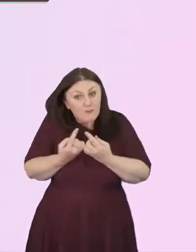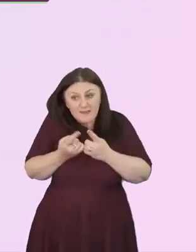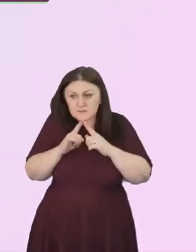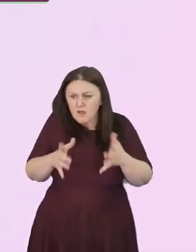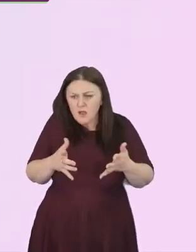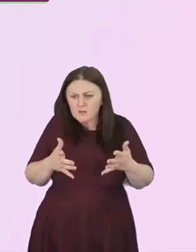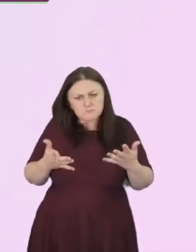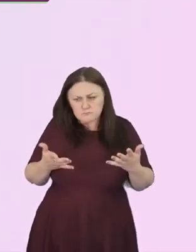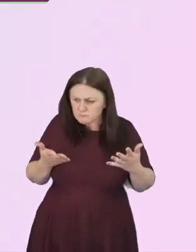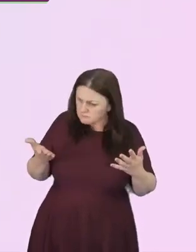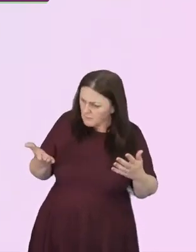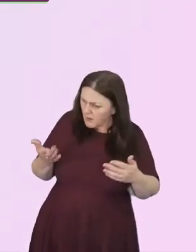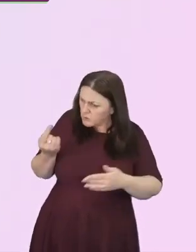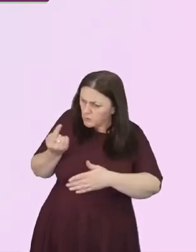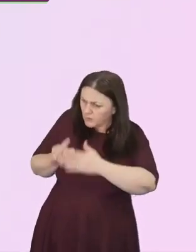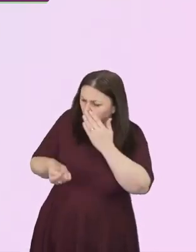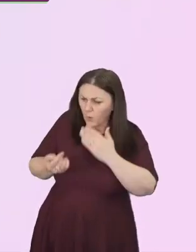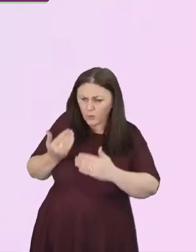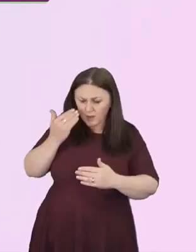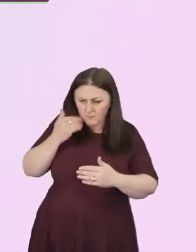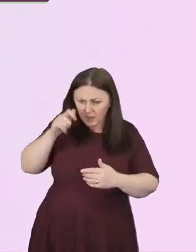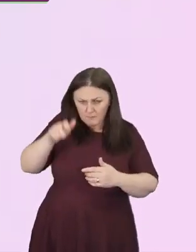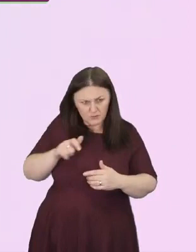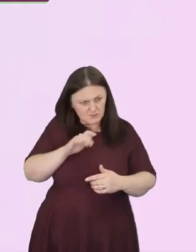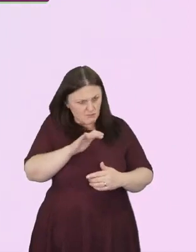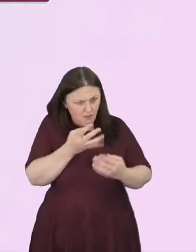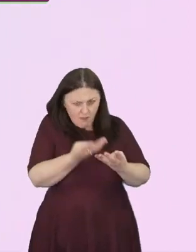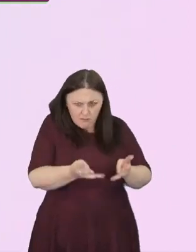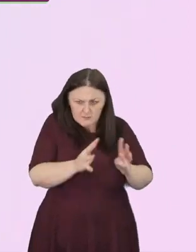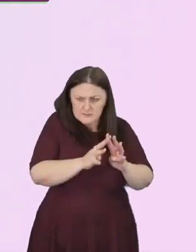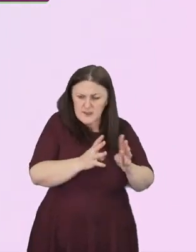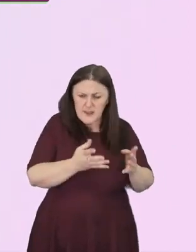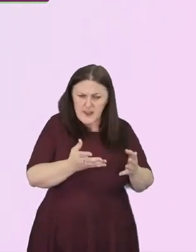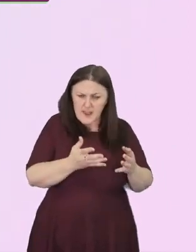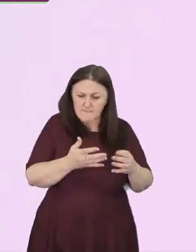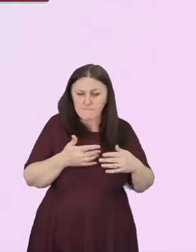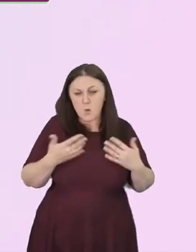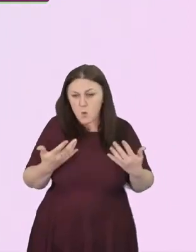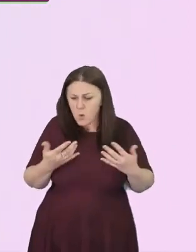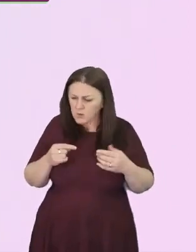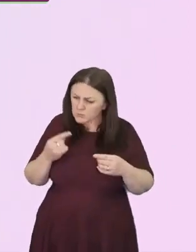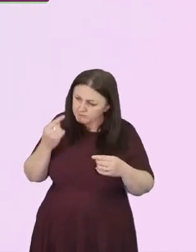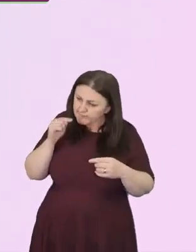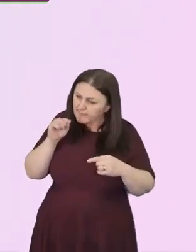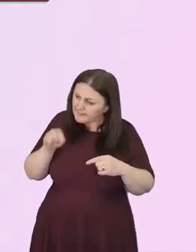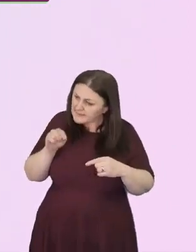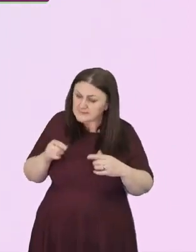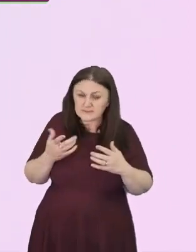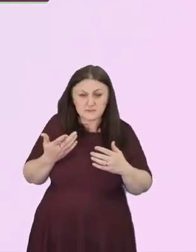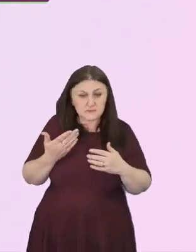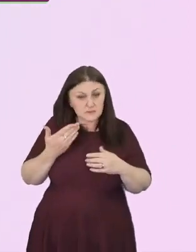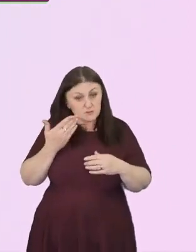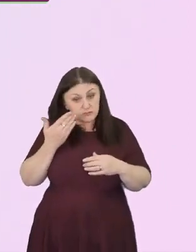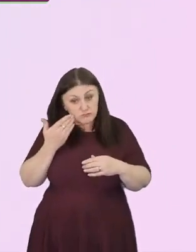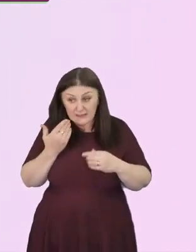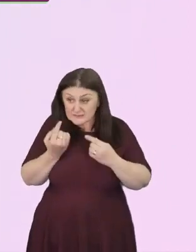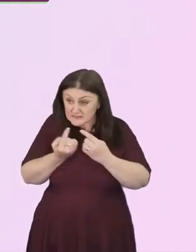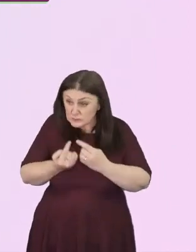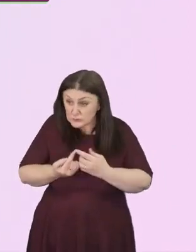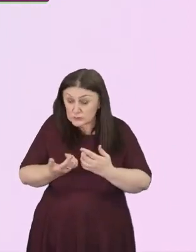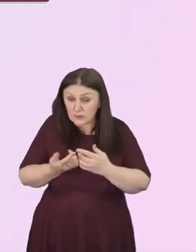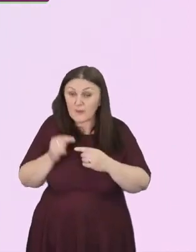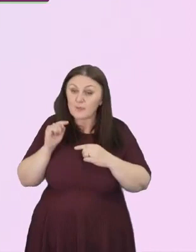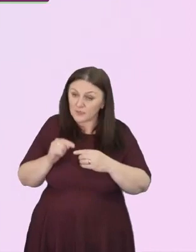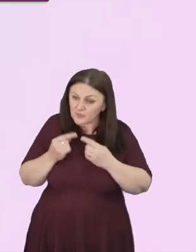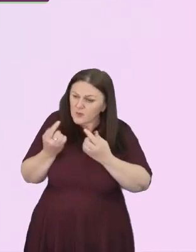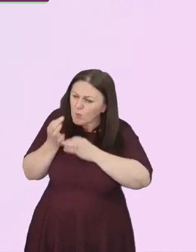do you think this is a race issue? These things seem to have been helpful. As white people, I have found we